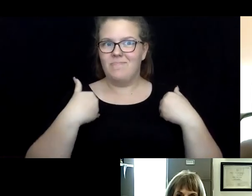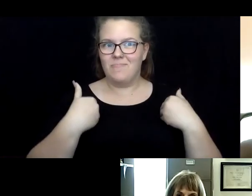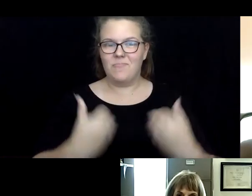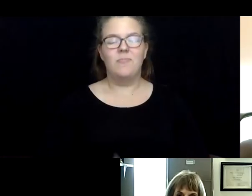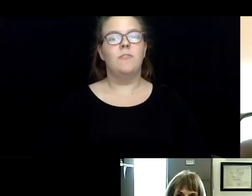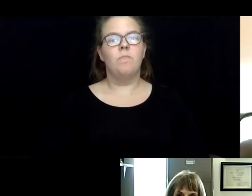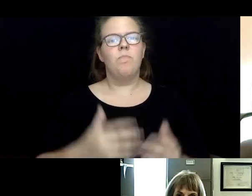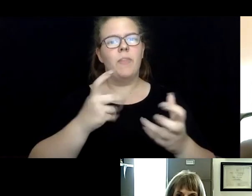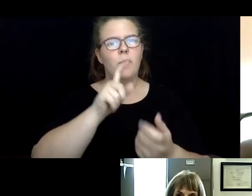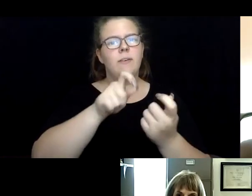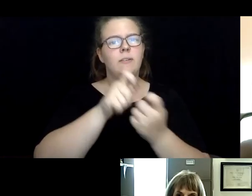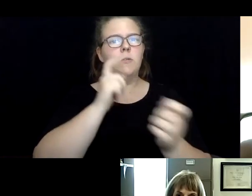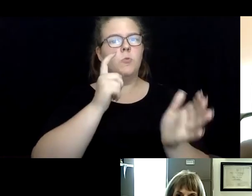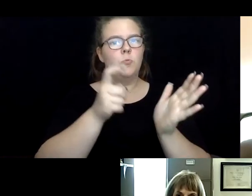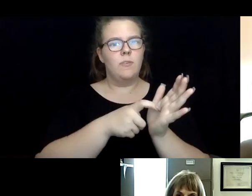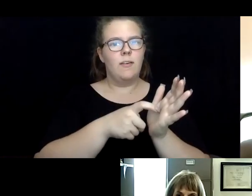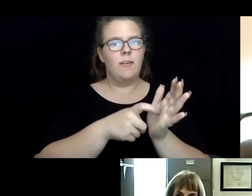to particularly recognize